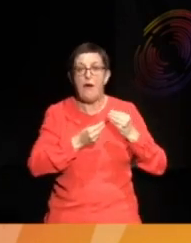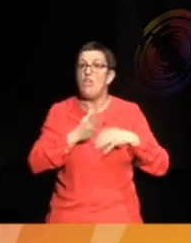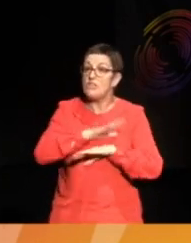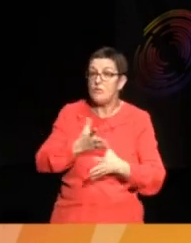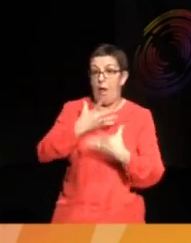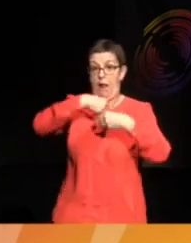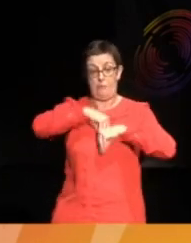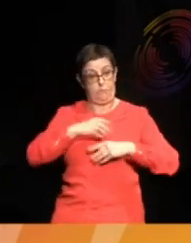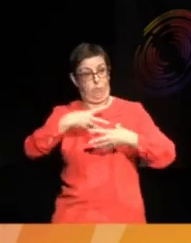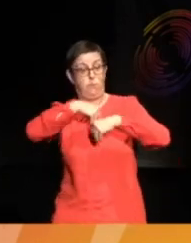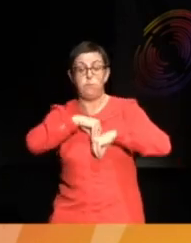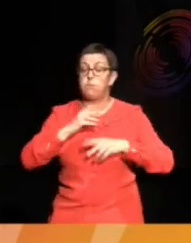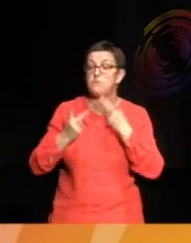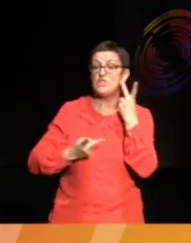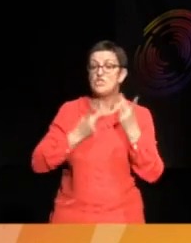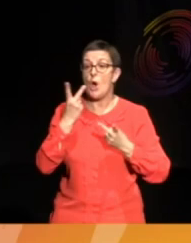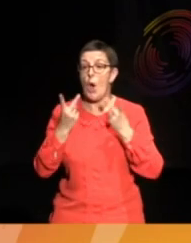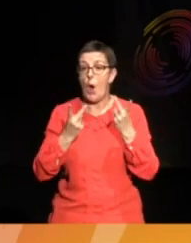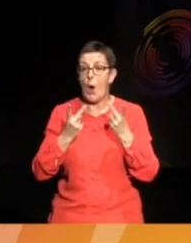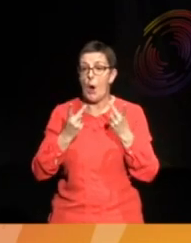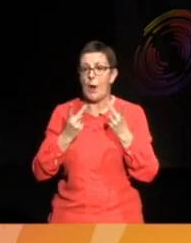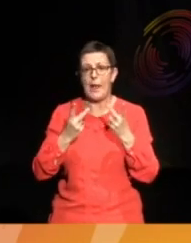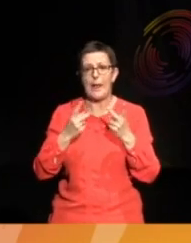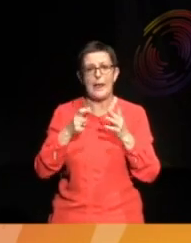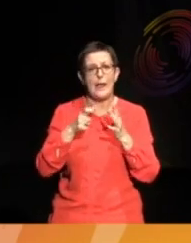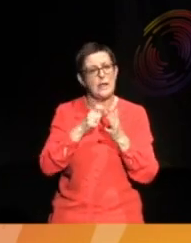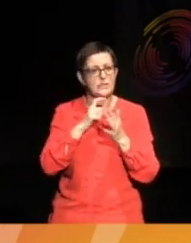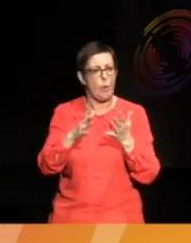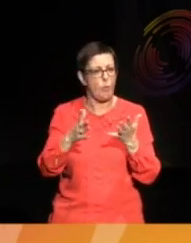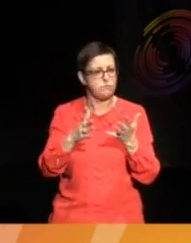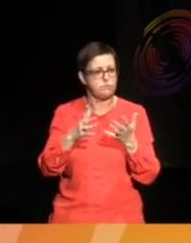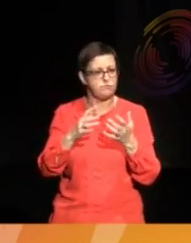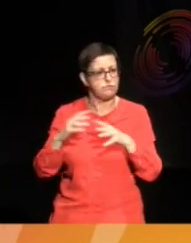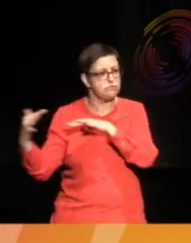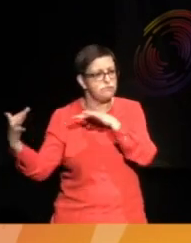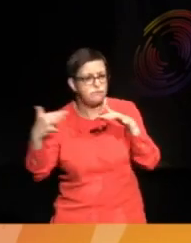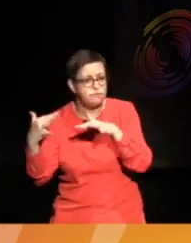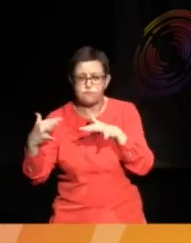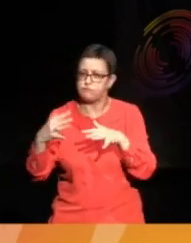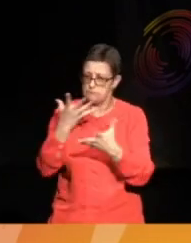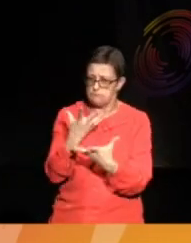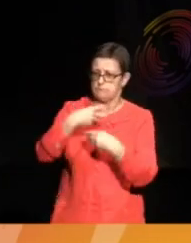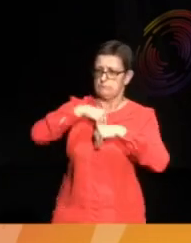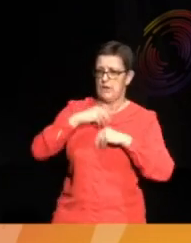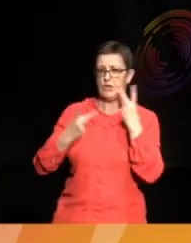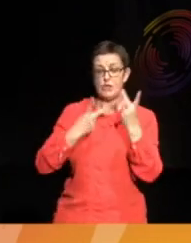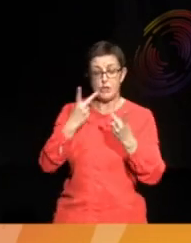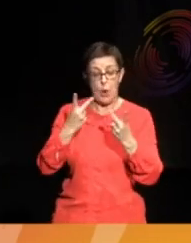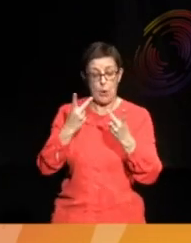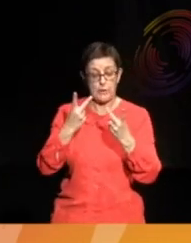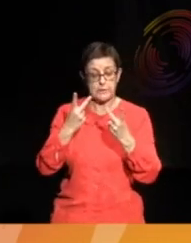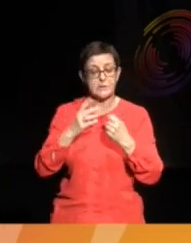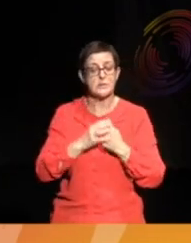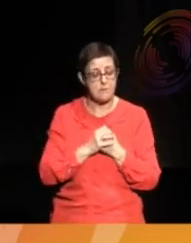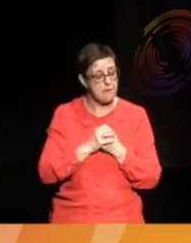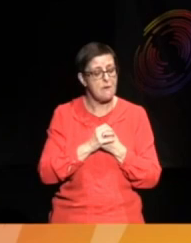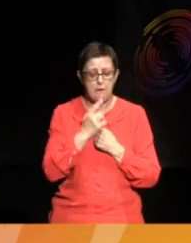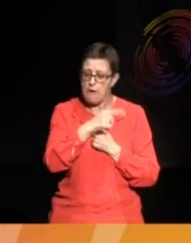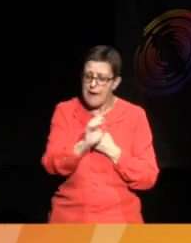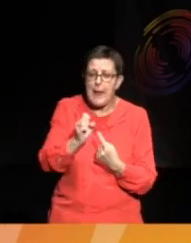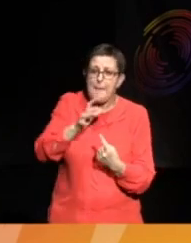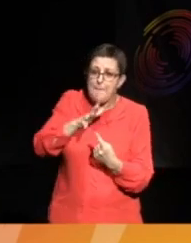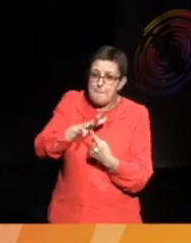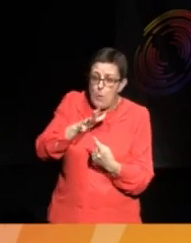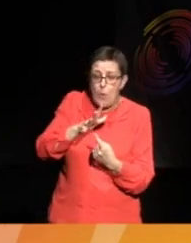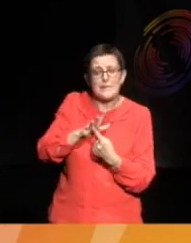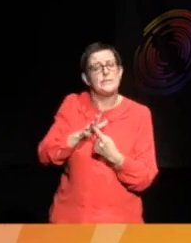kind of Khmer Rouge songs. So that was it, really. And just the real importance of retaining